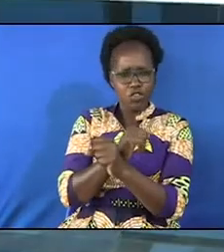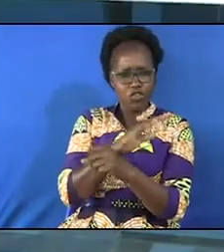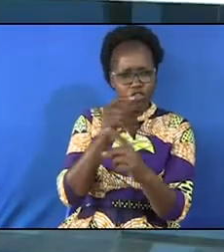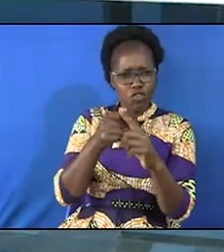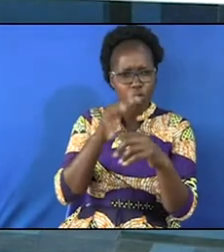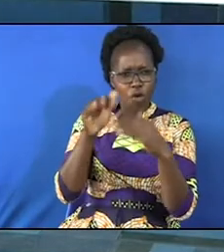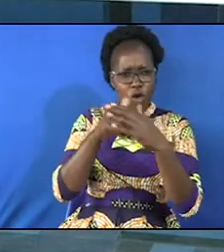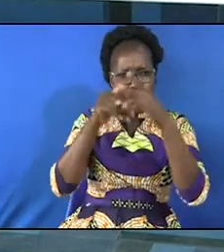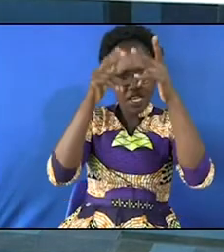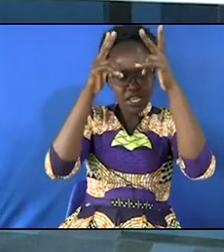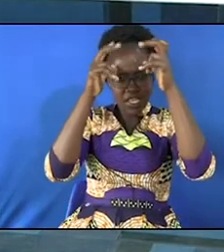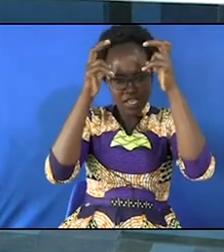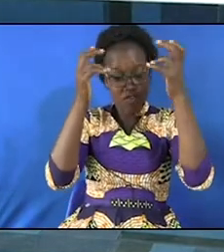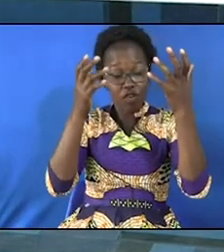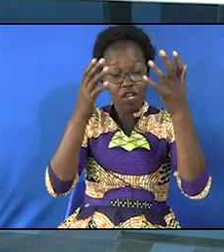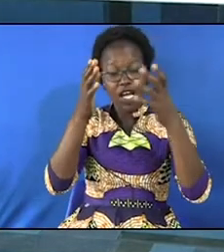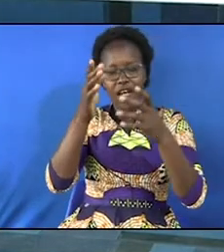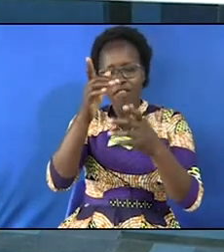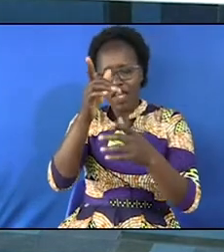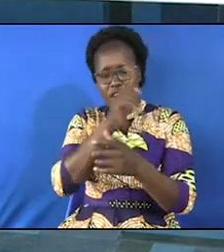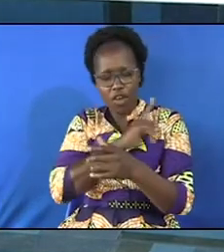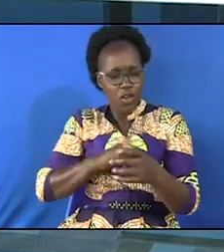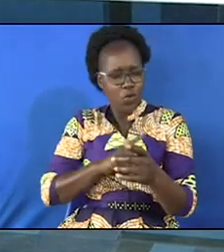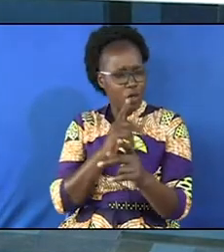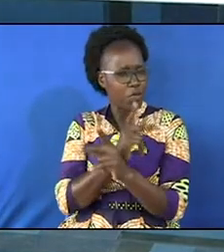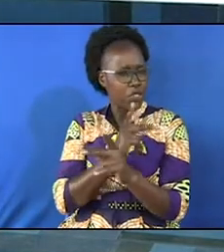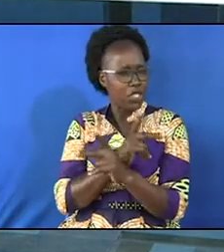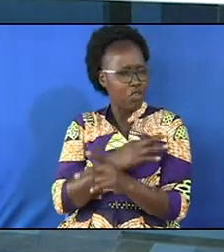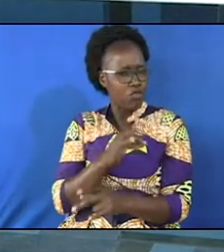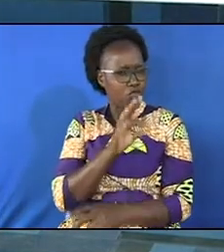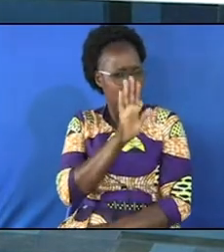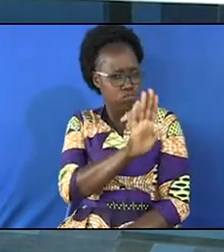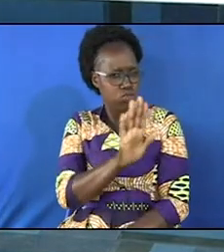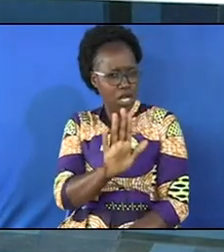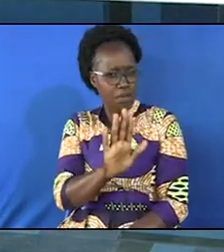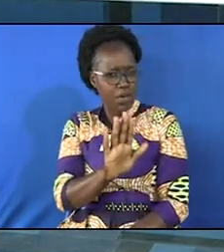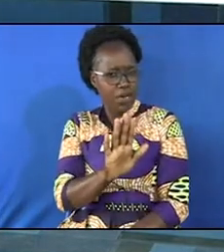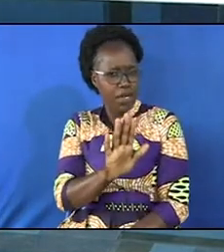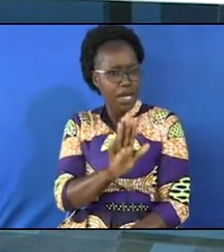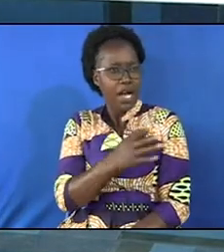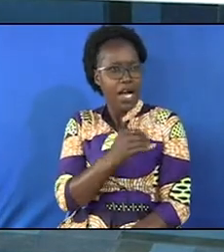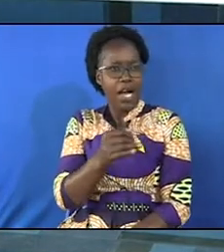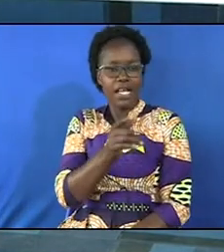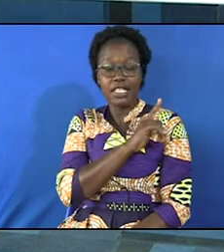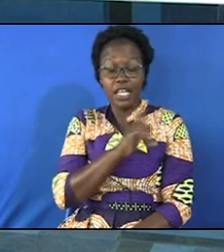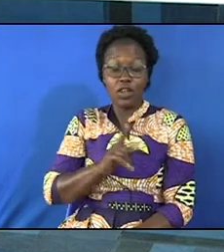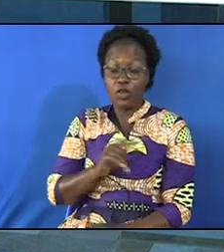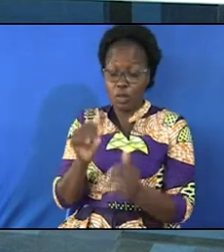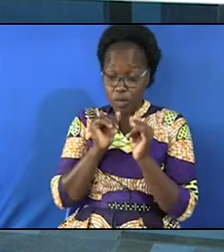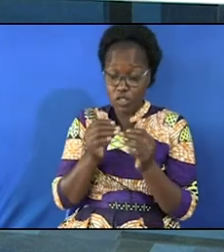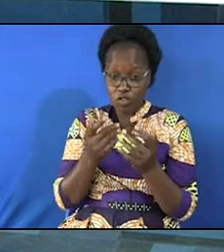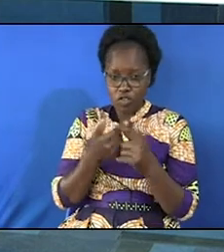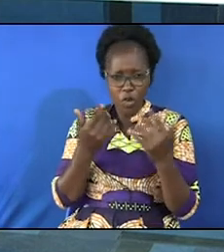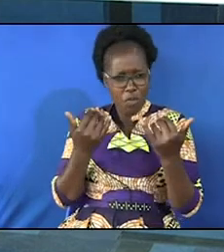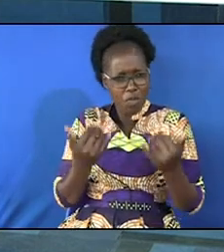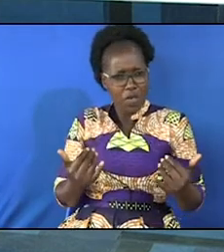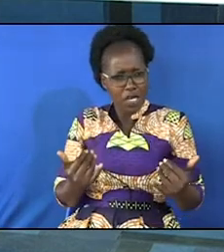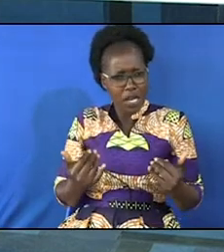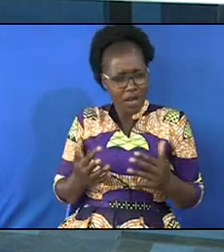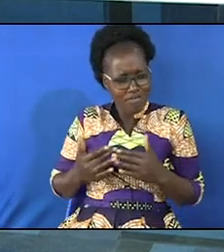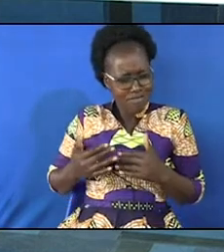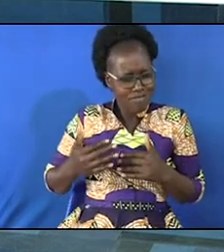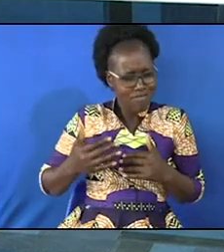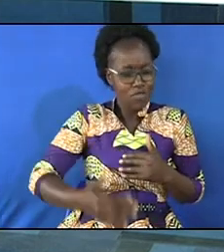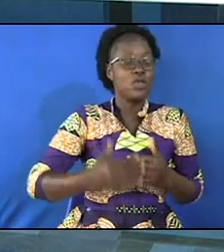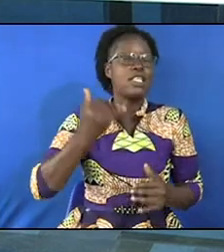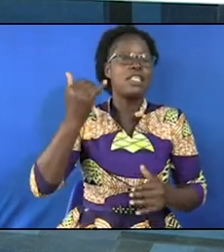what evil the Lord will preserve your soul and then he says that the Lord will bless you from now on till eternity